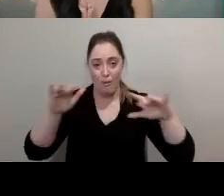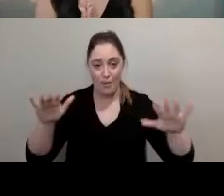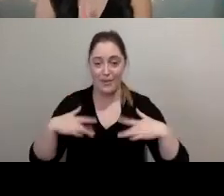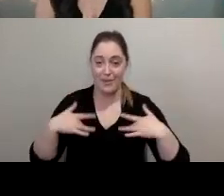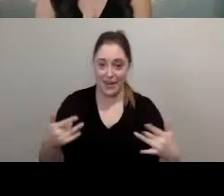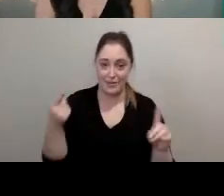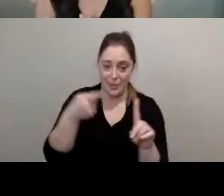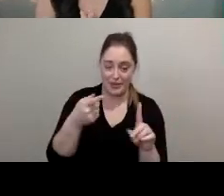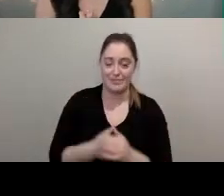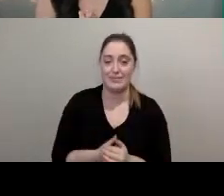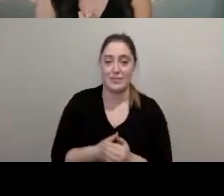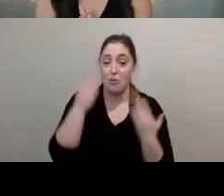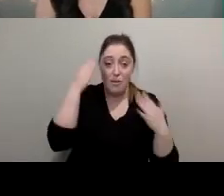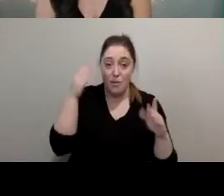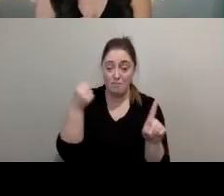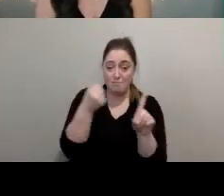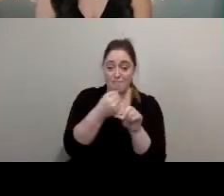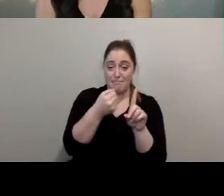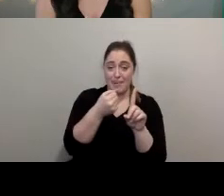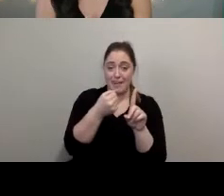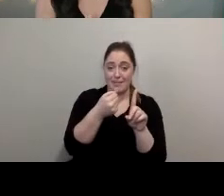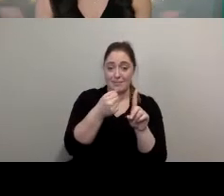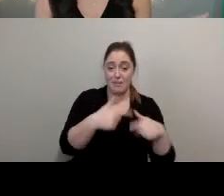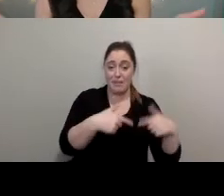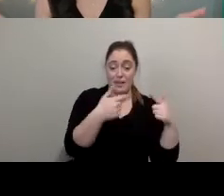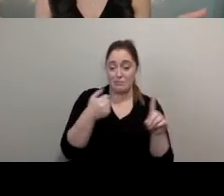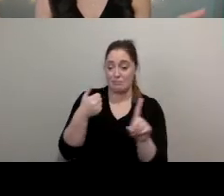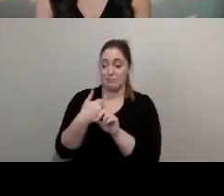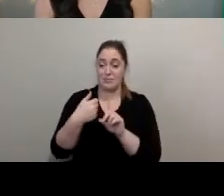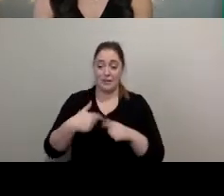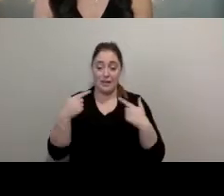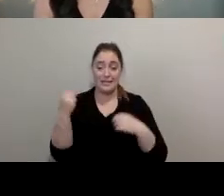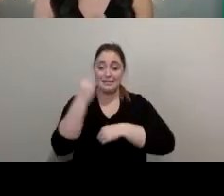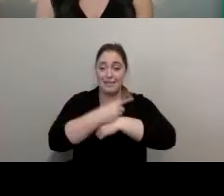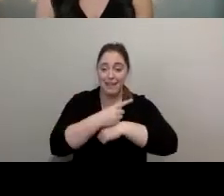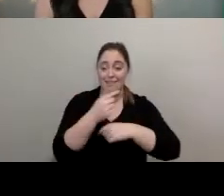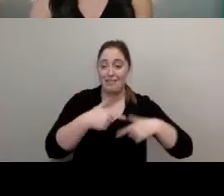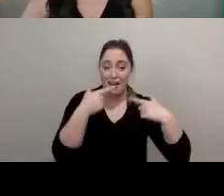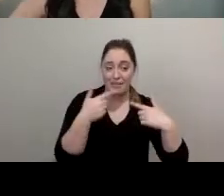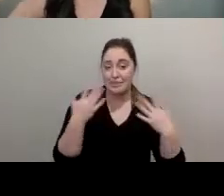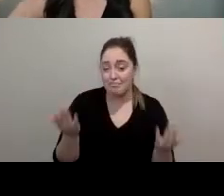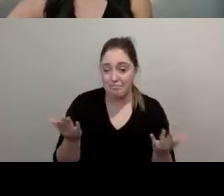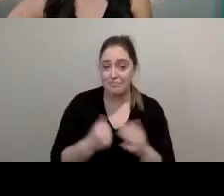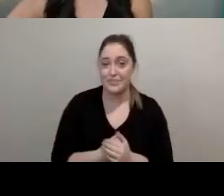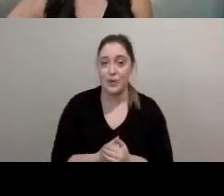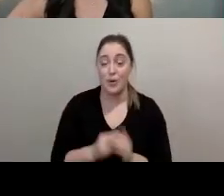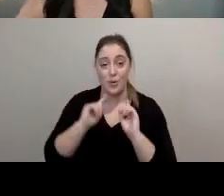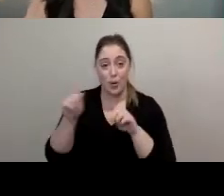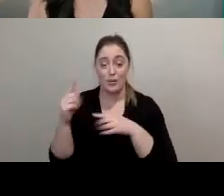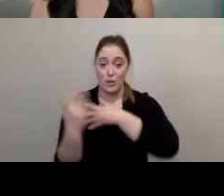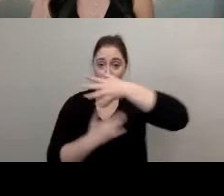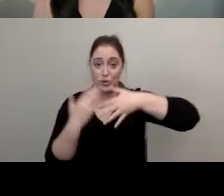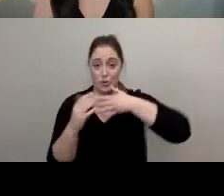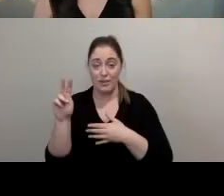type of impact that you will have on someone their day or their life so in the social lounge feel free to find a